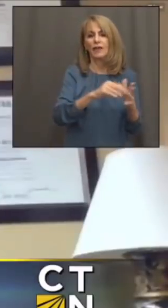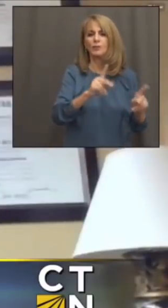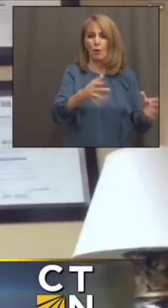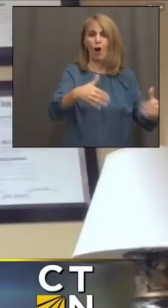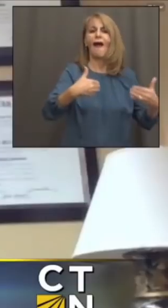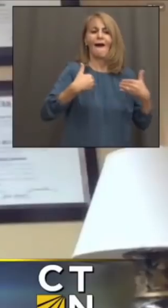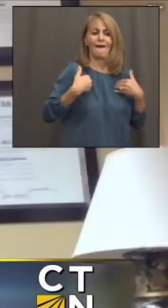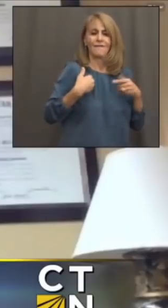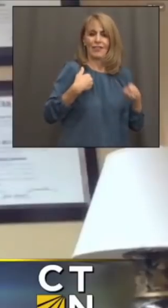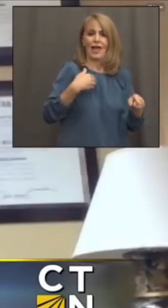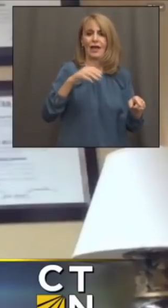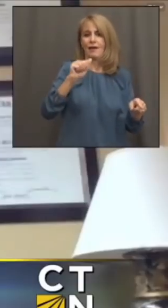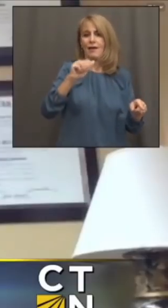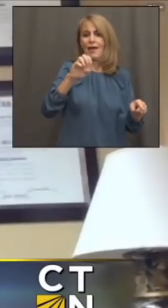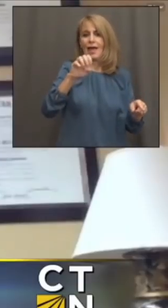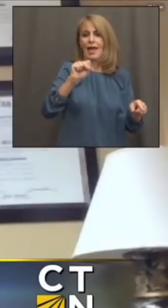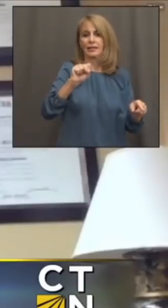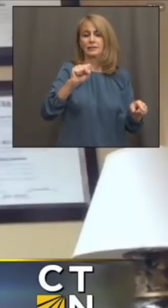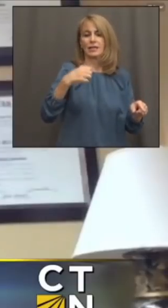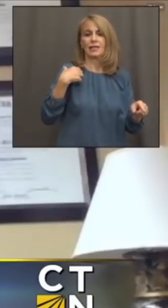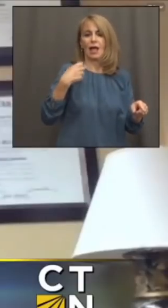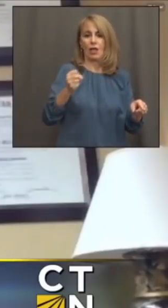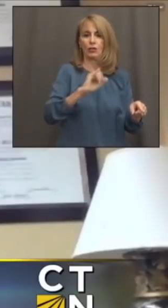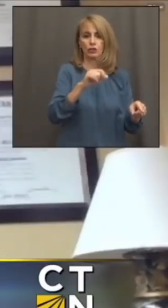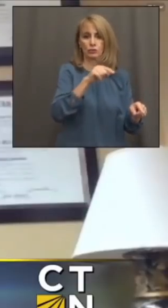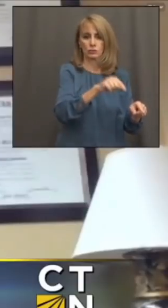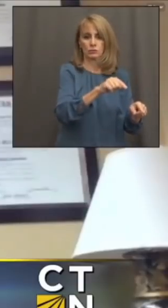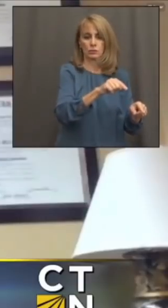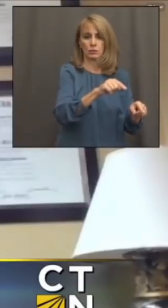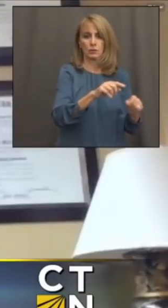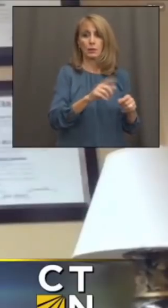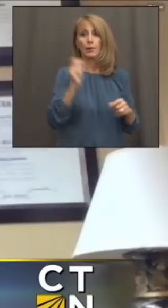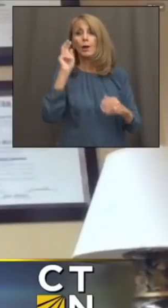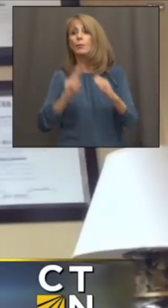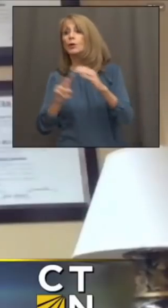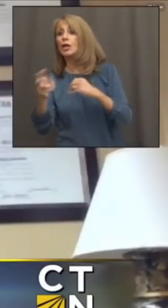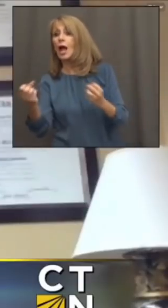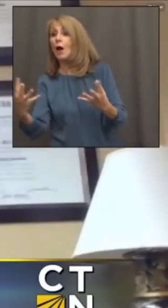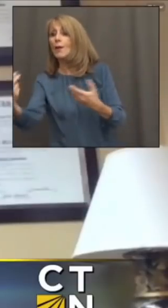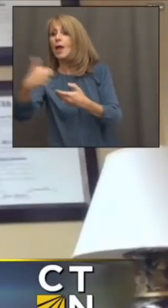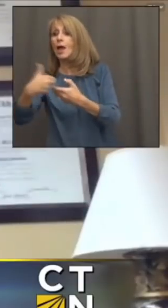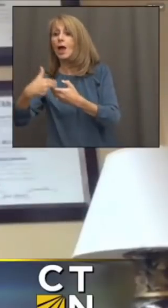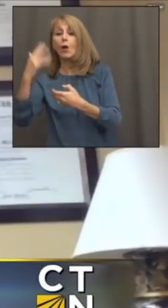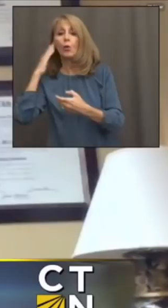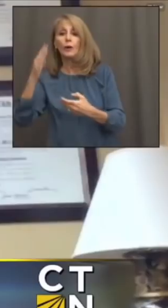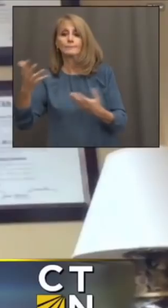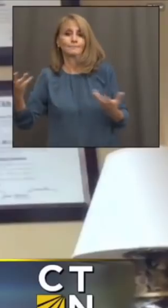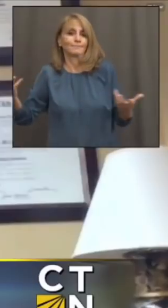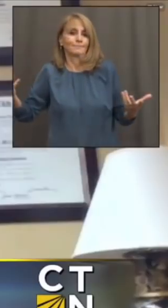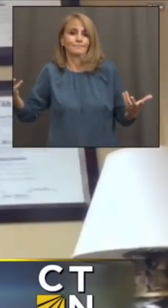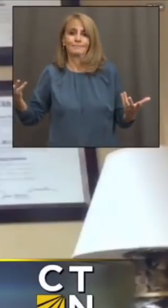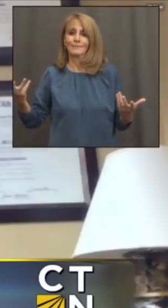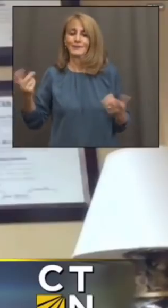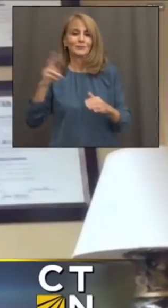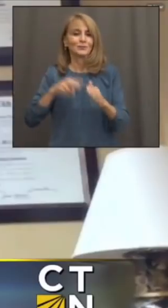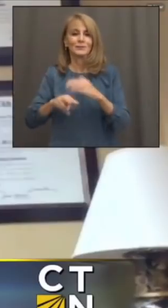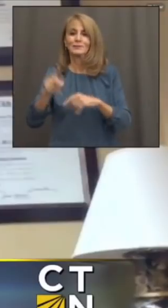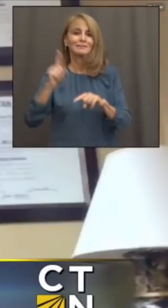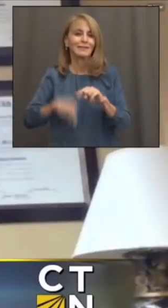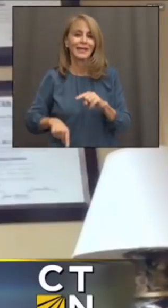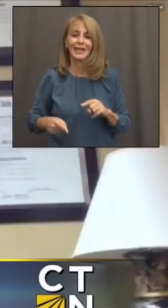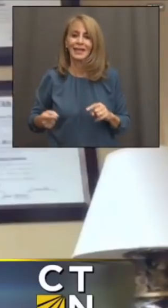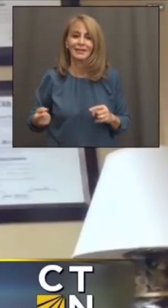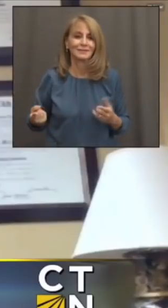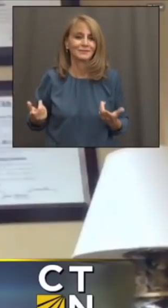residents enrolled through Access Health. And we also, it's hard to predict exactly how many more are going to come in